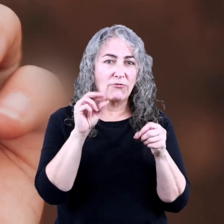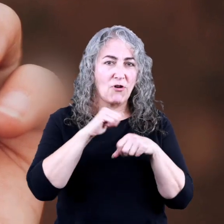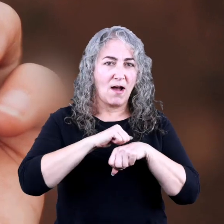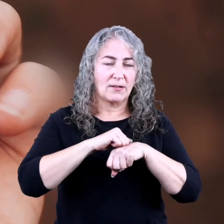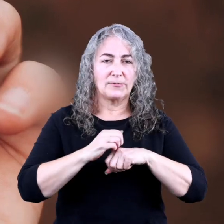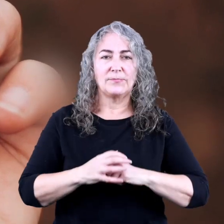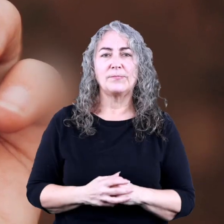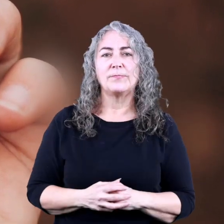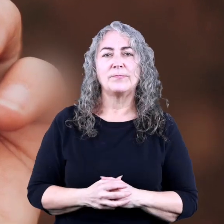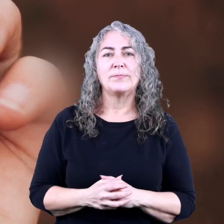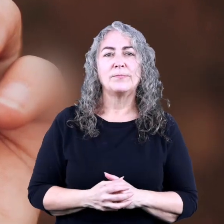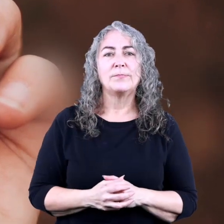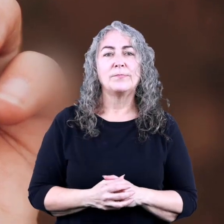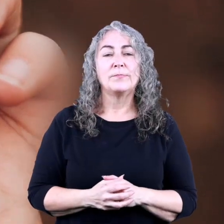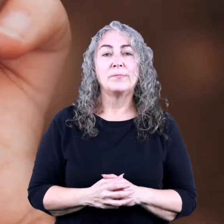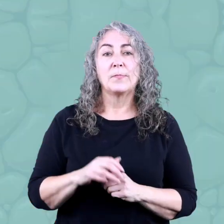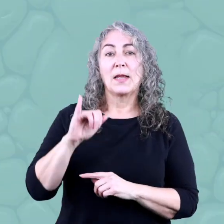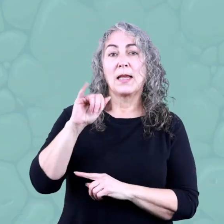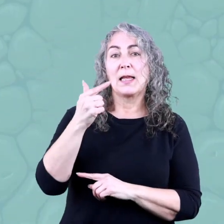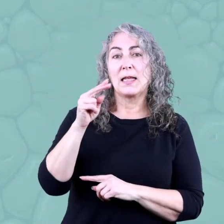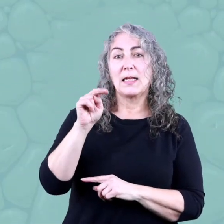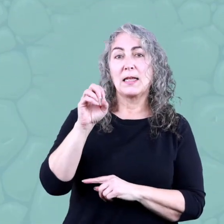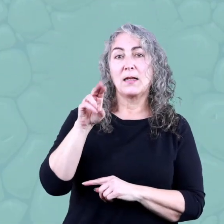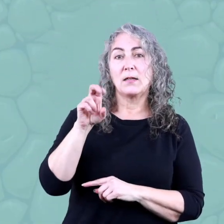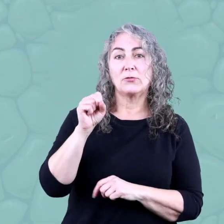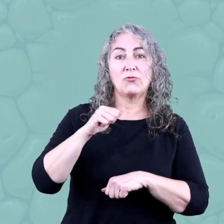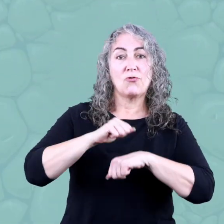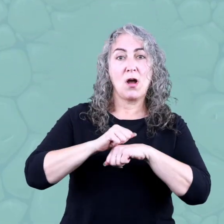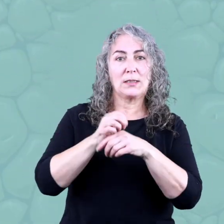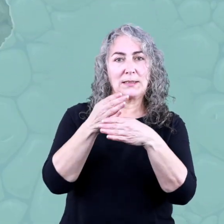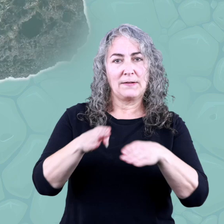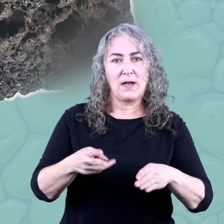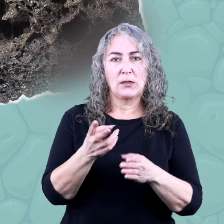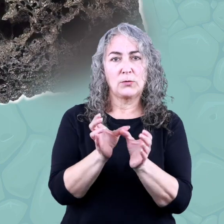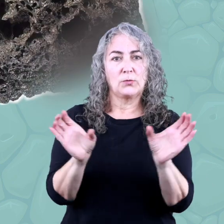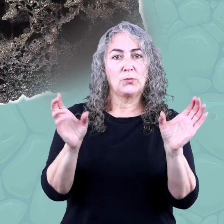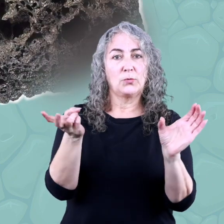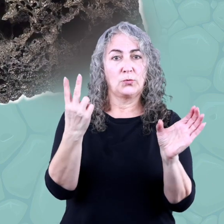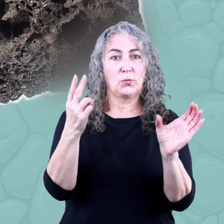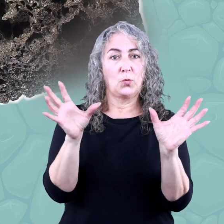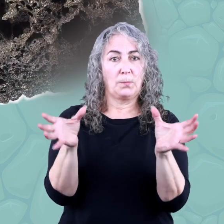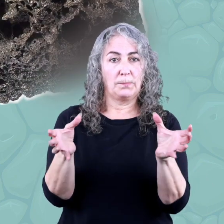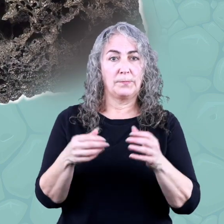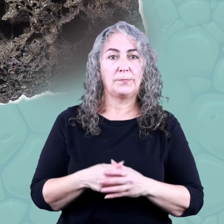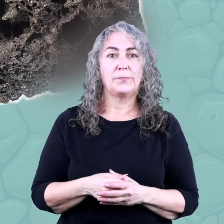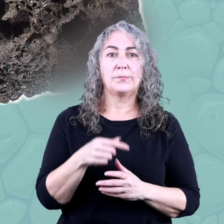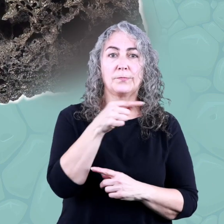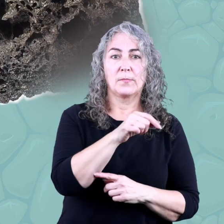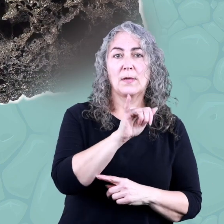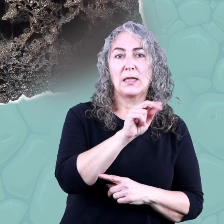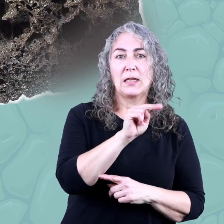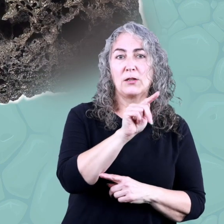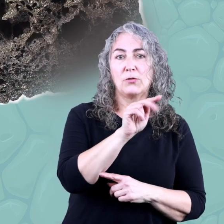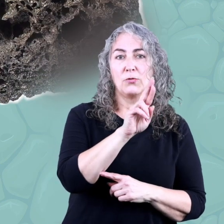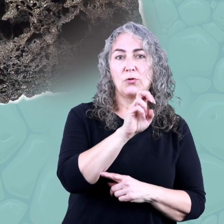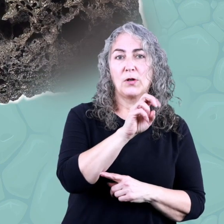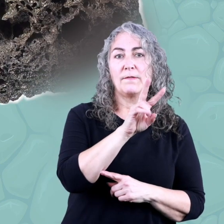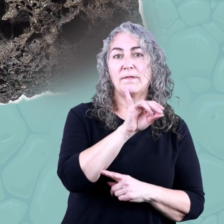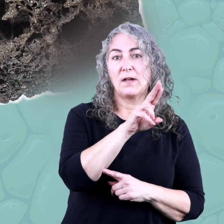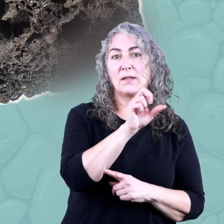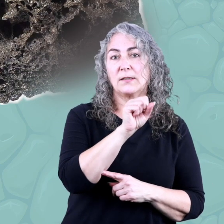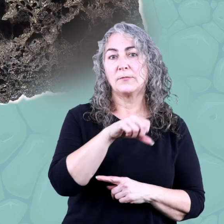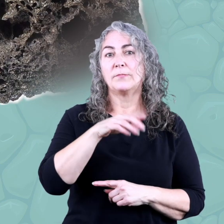inside the rock. Igneous rocks are divided into two groups. Intrusive